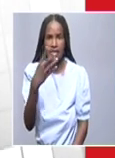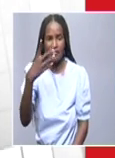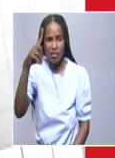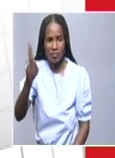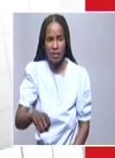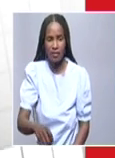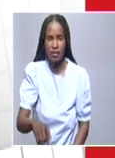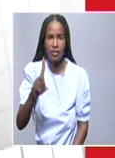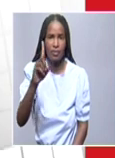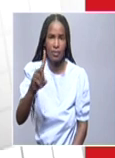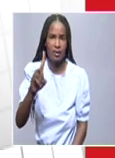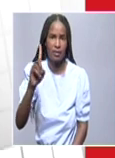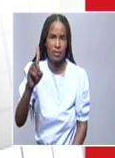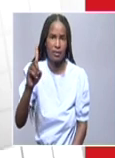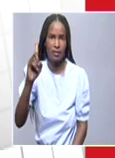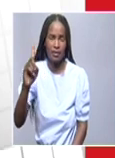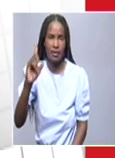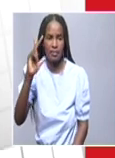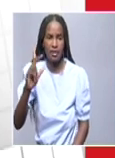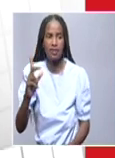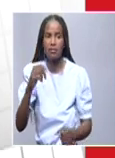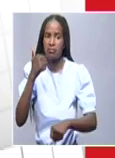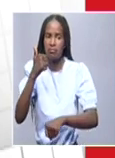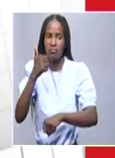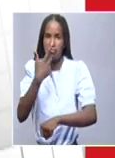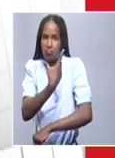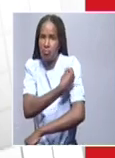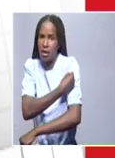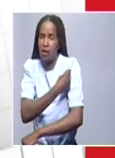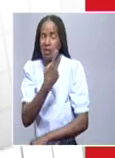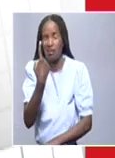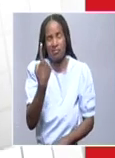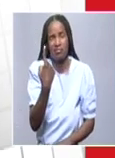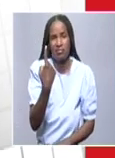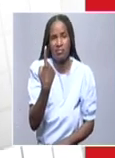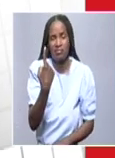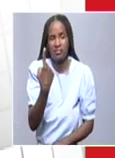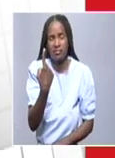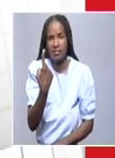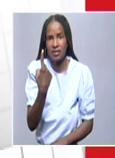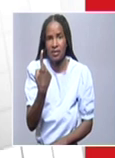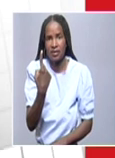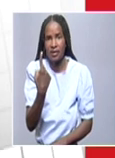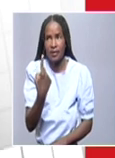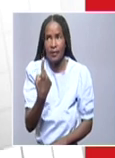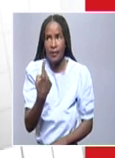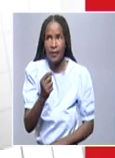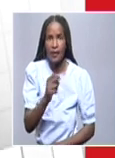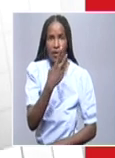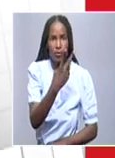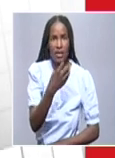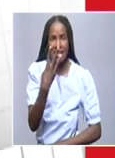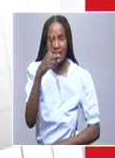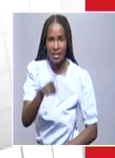,101 persons have received one dose of the COVID-19 vaccine. Of these, 23